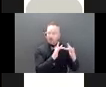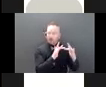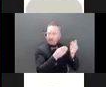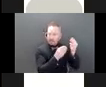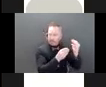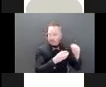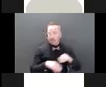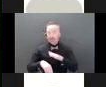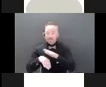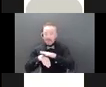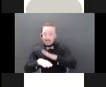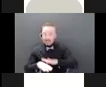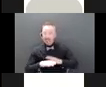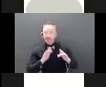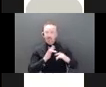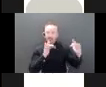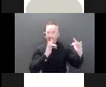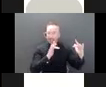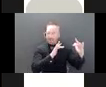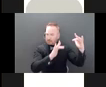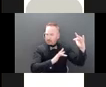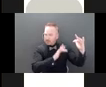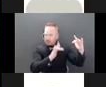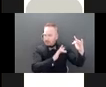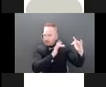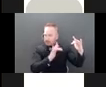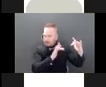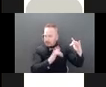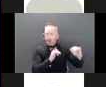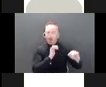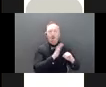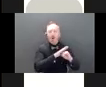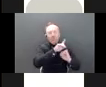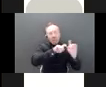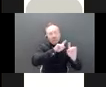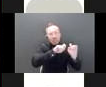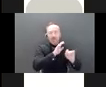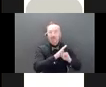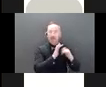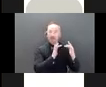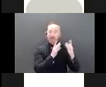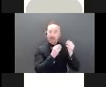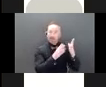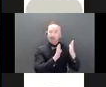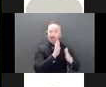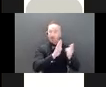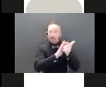having difficulty reaching you or to make inquiries about the name and contact information of your legal representative.